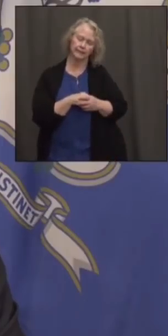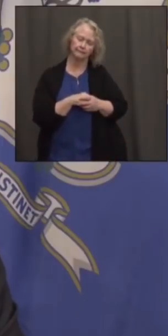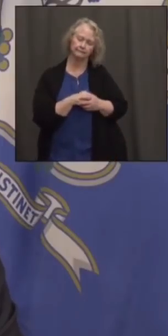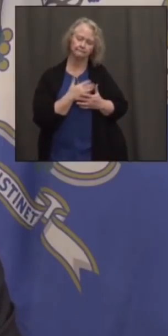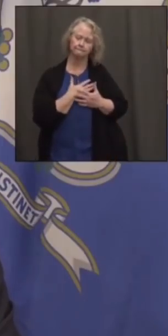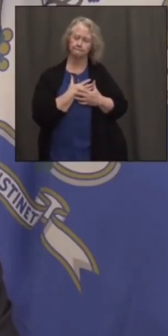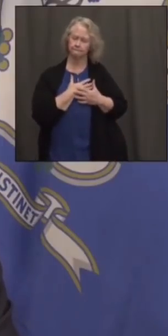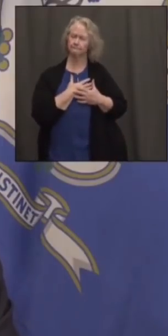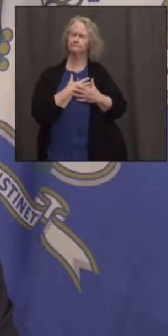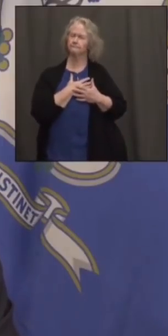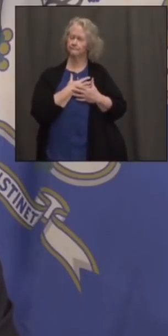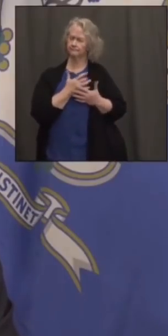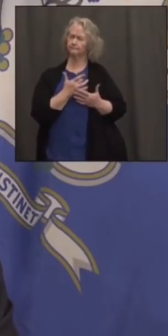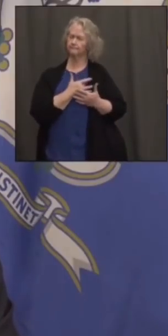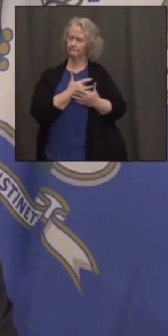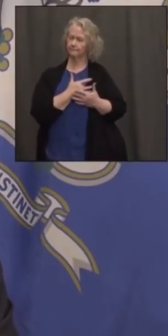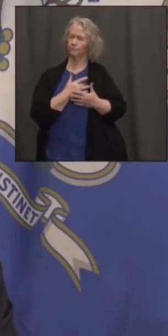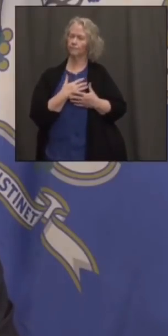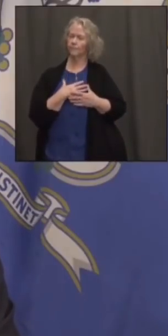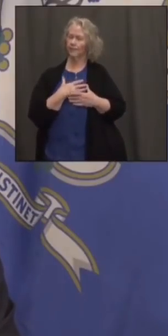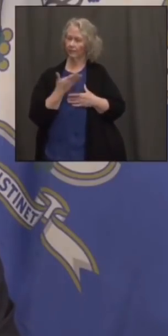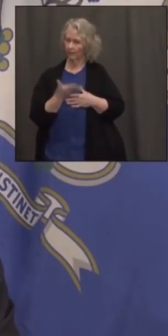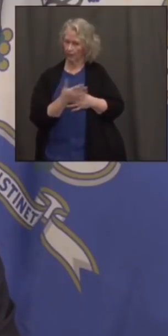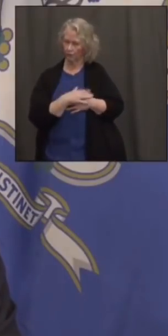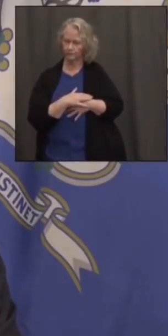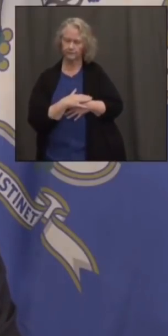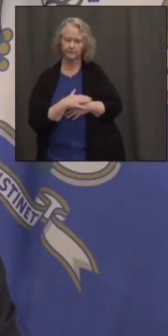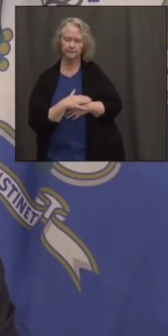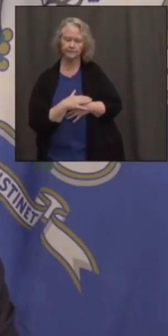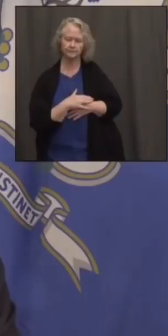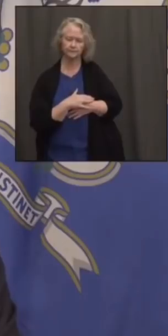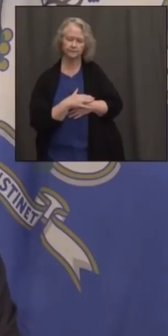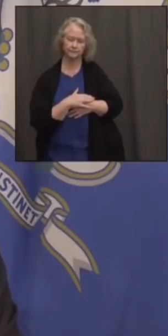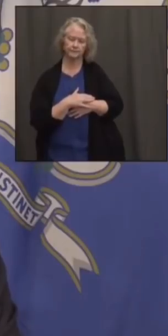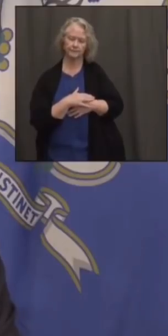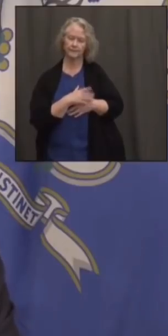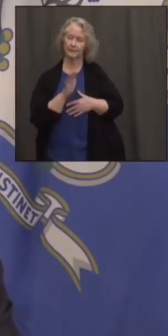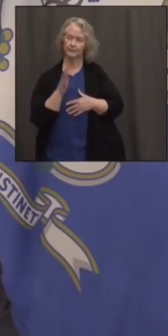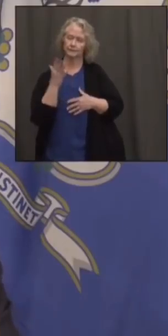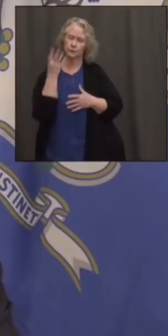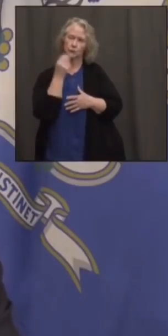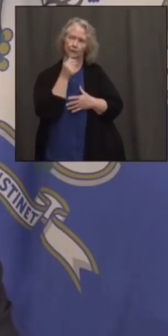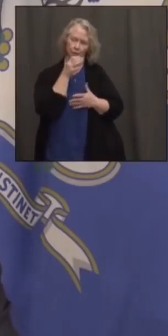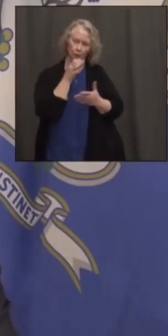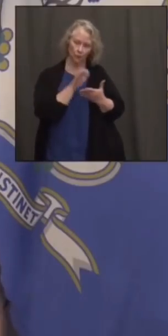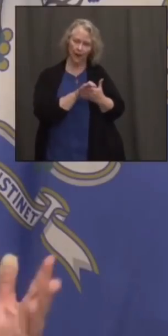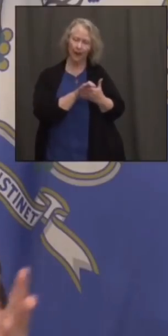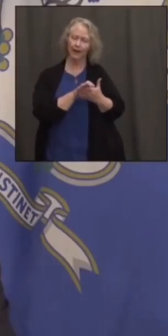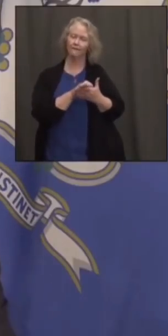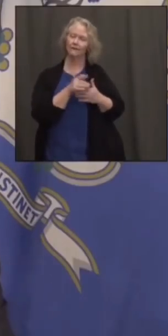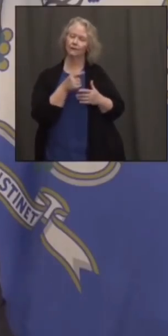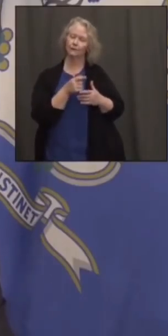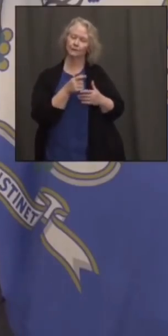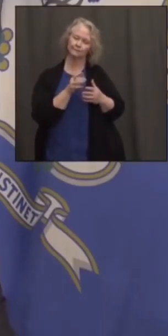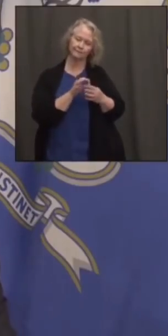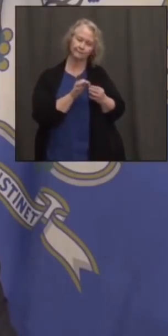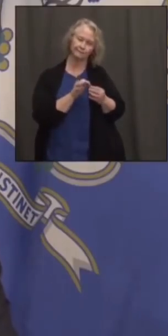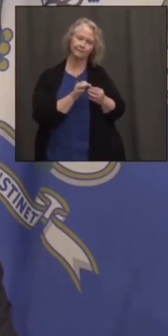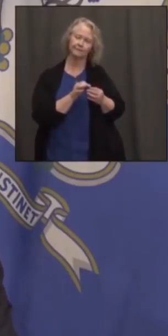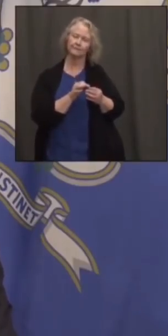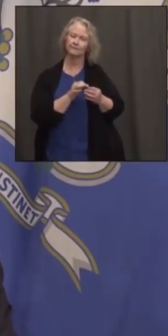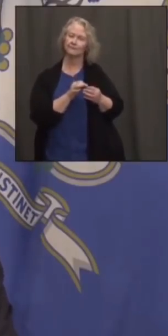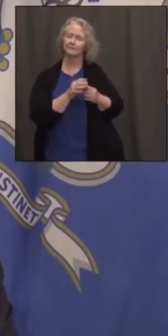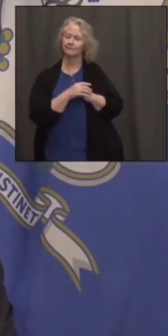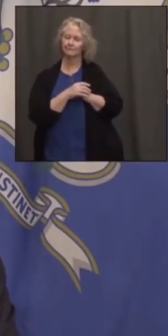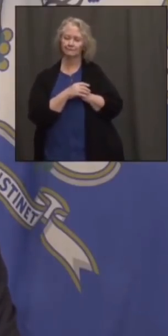particularly a moving, you know, for me there with his beautiful wife, Erica, speaking on behalf. I didn't want to marry a hero. I